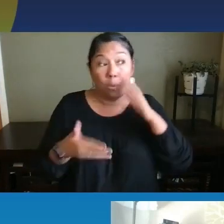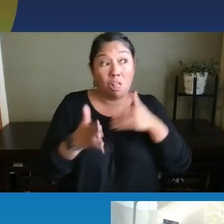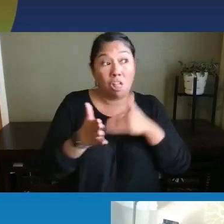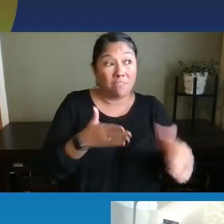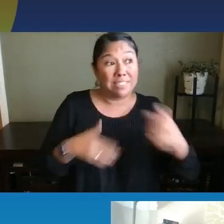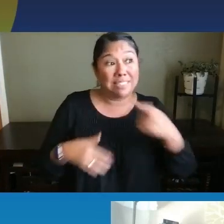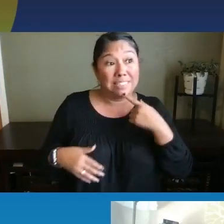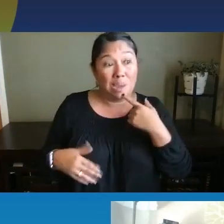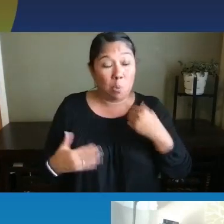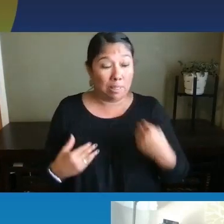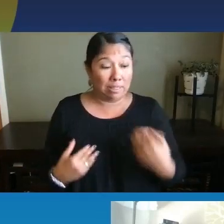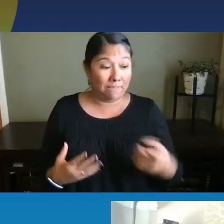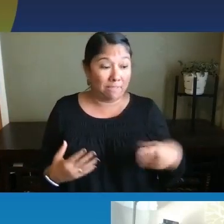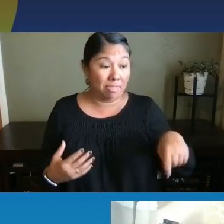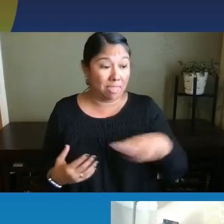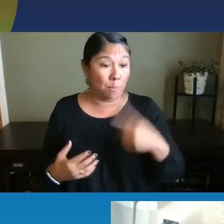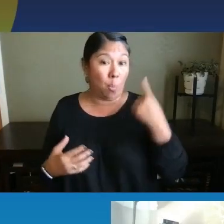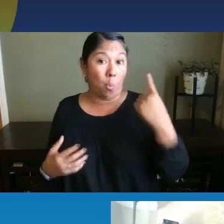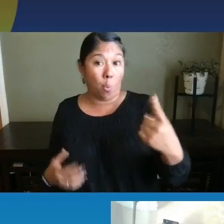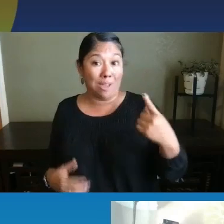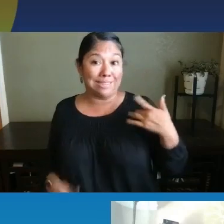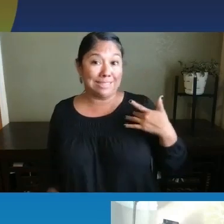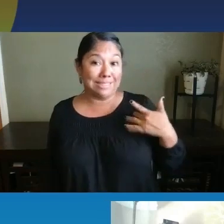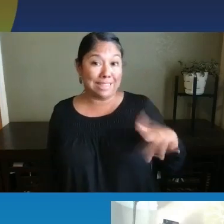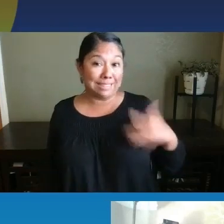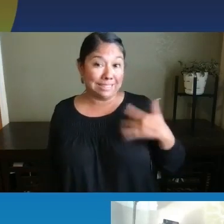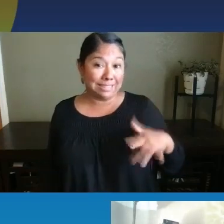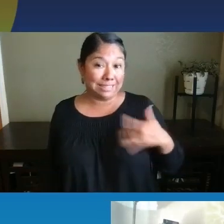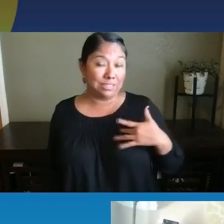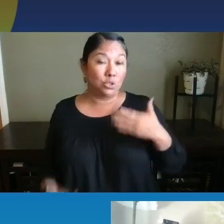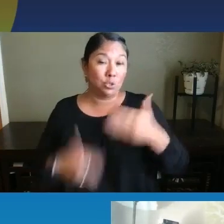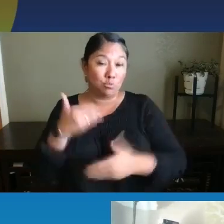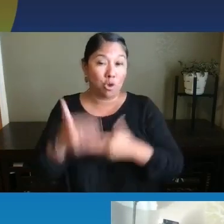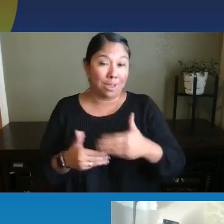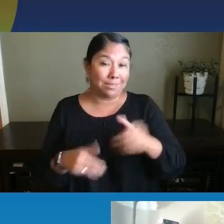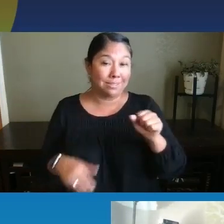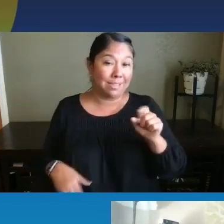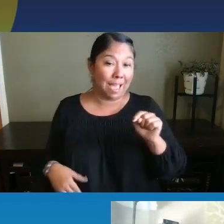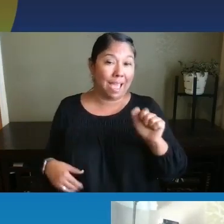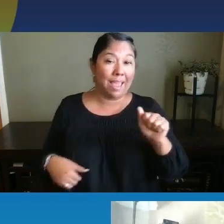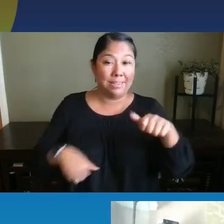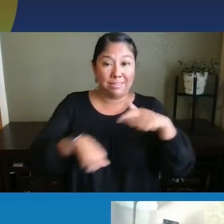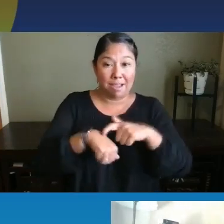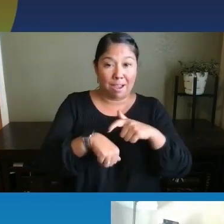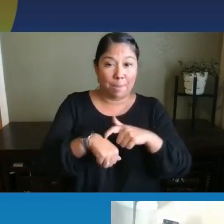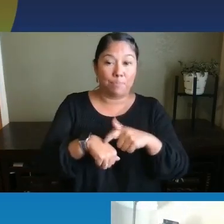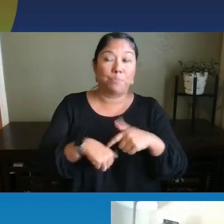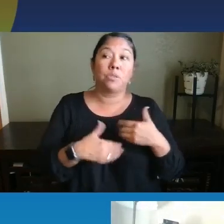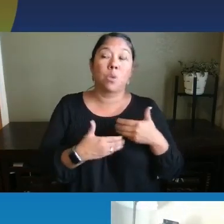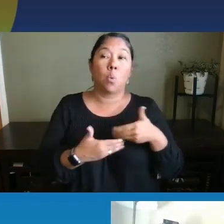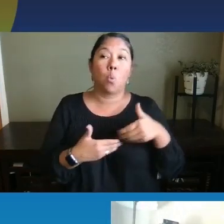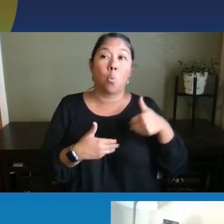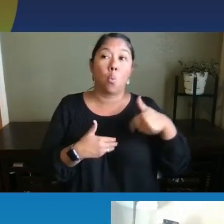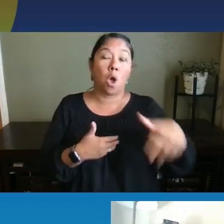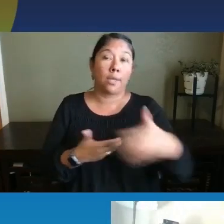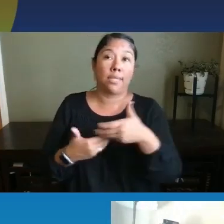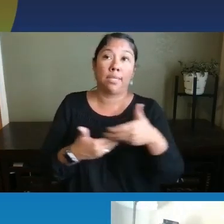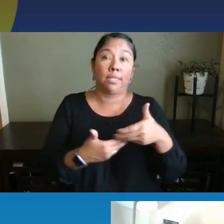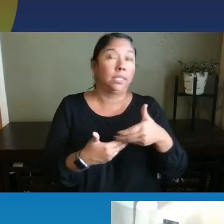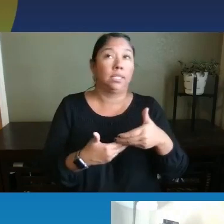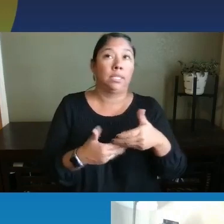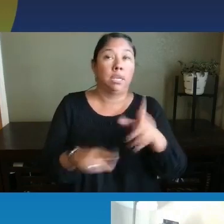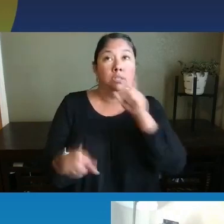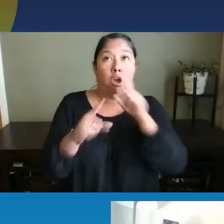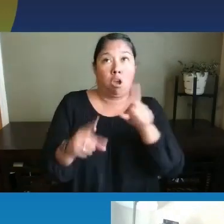them one sense to process at a time. So we're not moving them while we're talking to them. We're not talking to them,